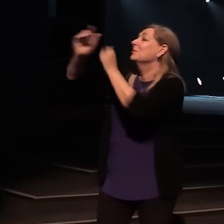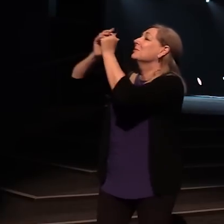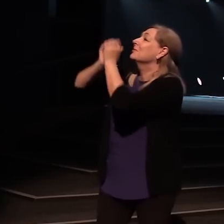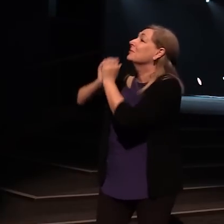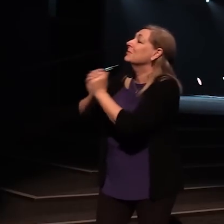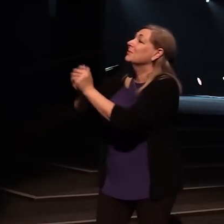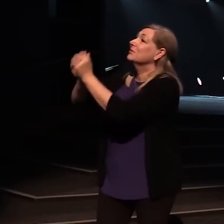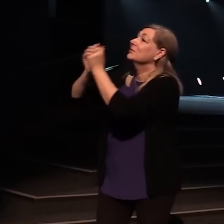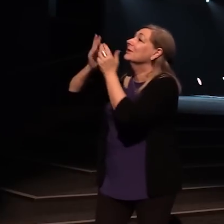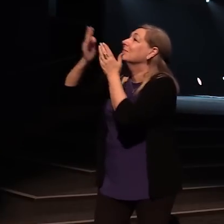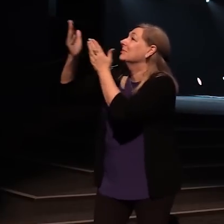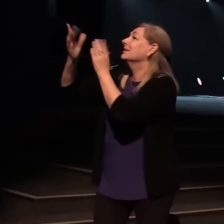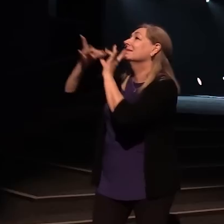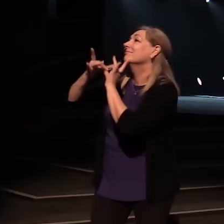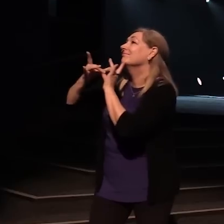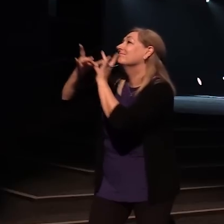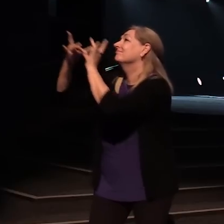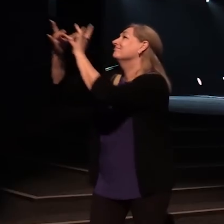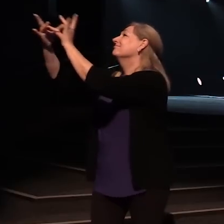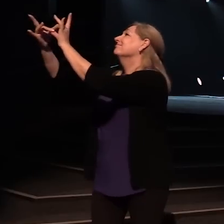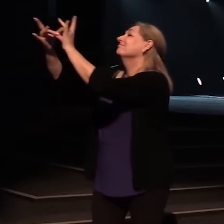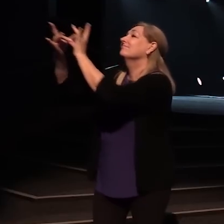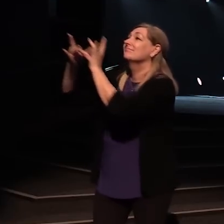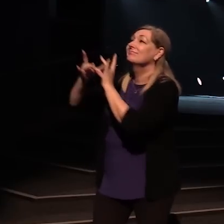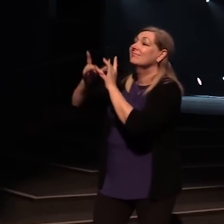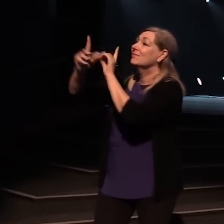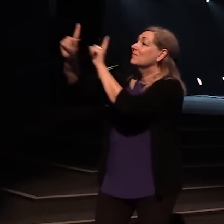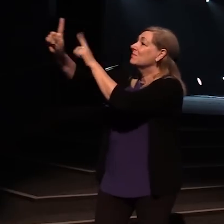you in spirit and in truth.